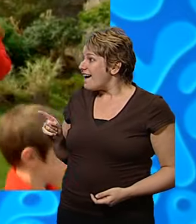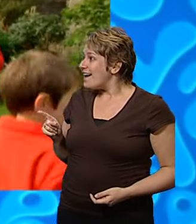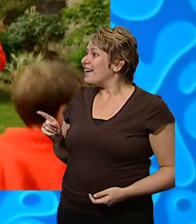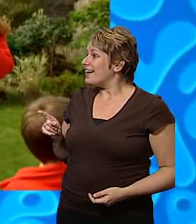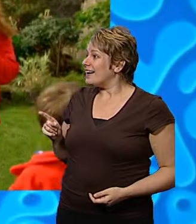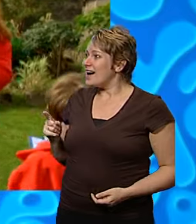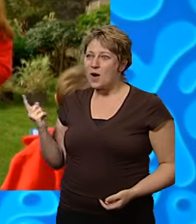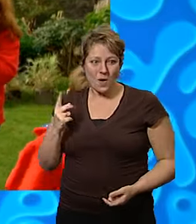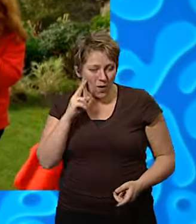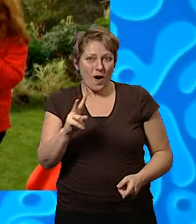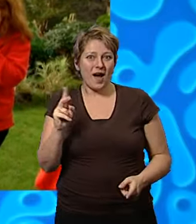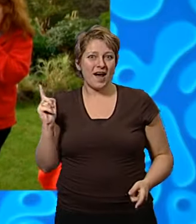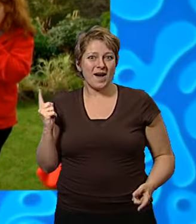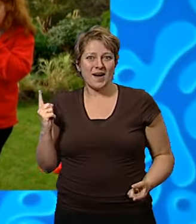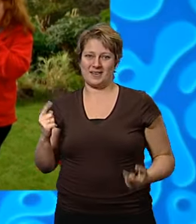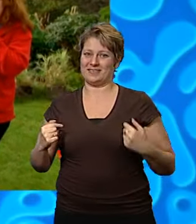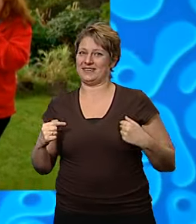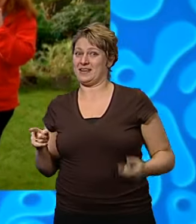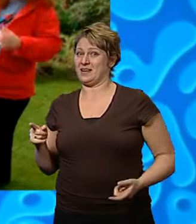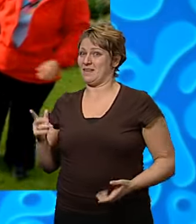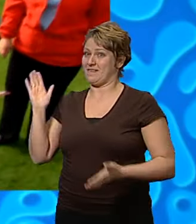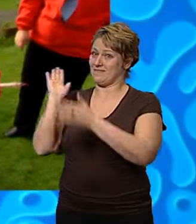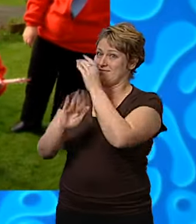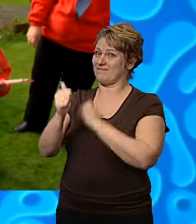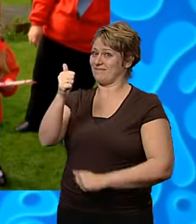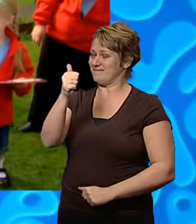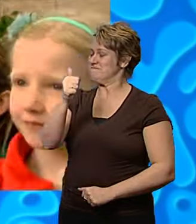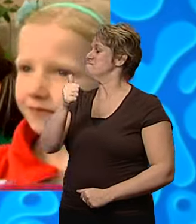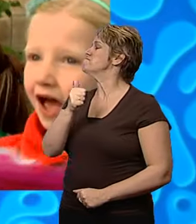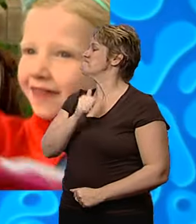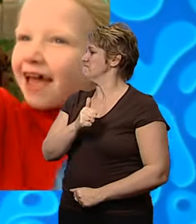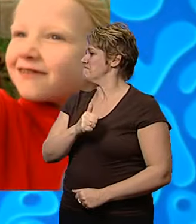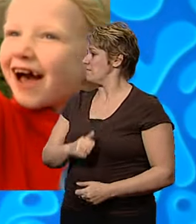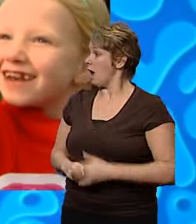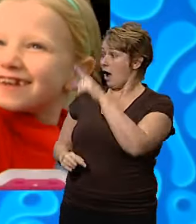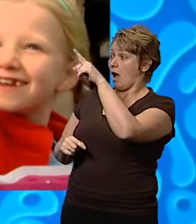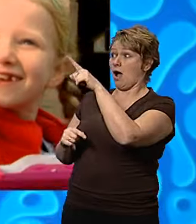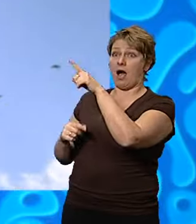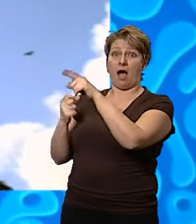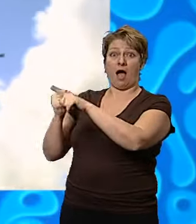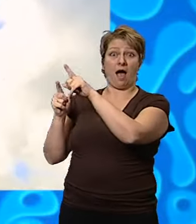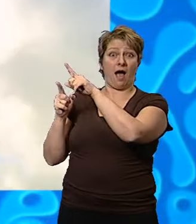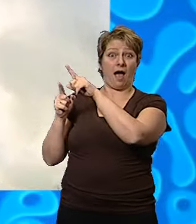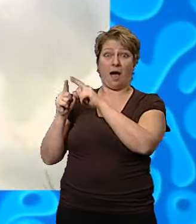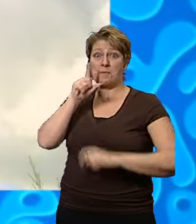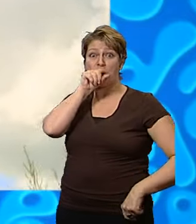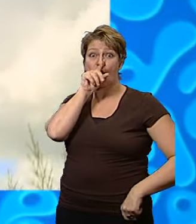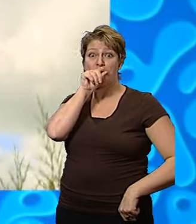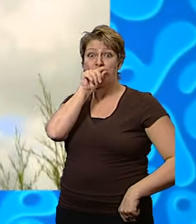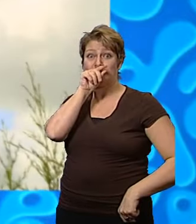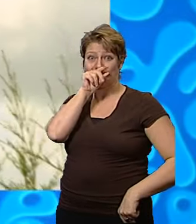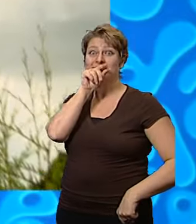Who spotted that? Me. Oh, can I have a small high five? Whoopsh. And there's one. Oh, there's a lovely bird.